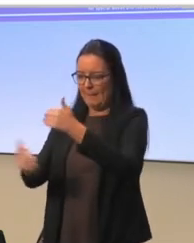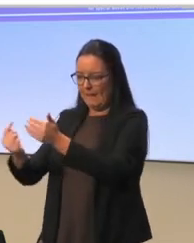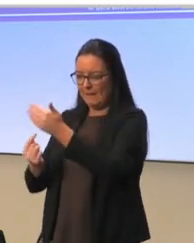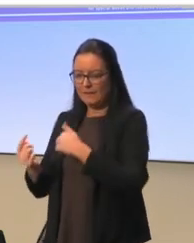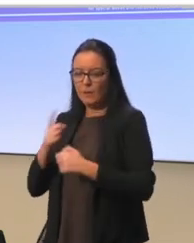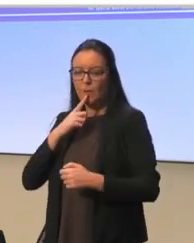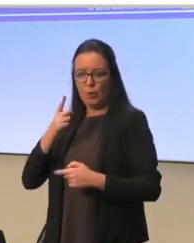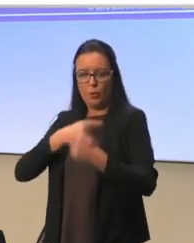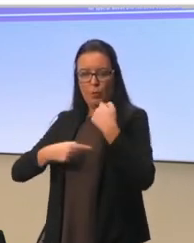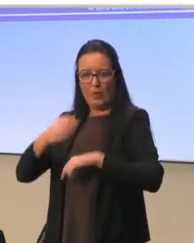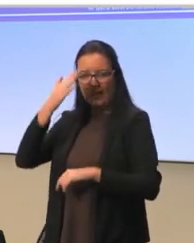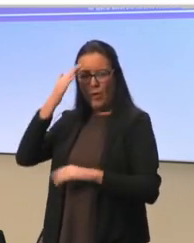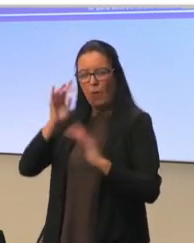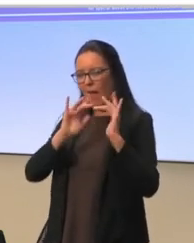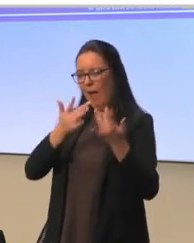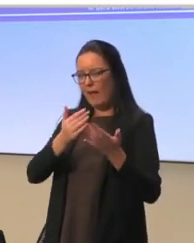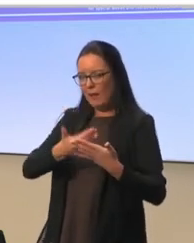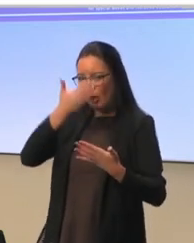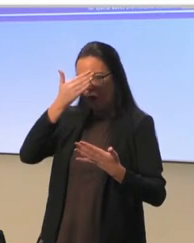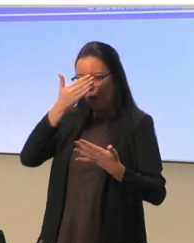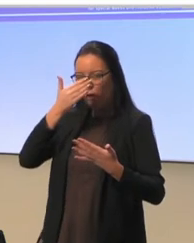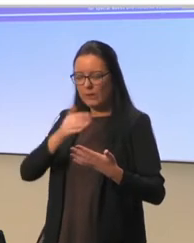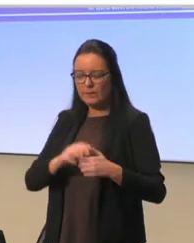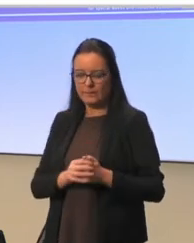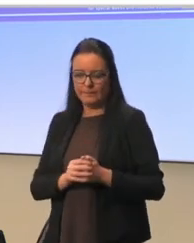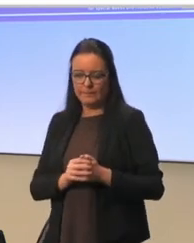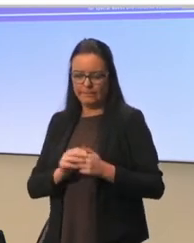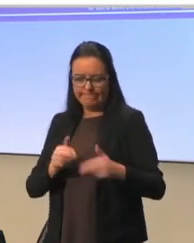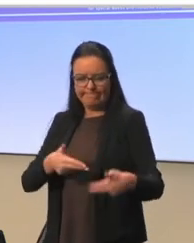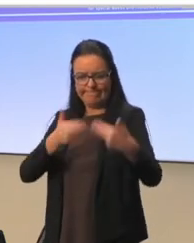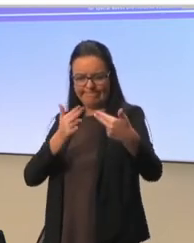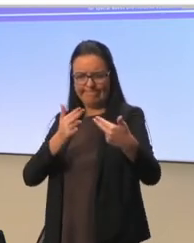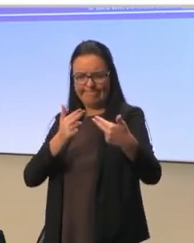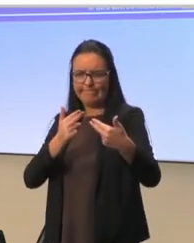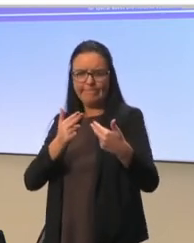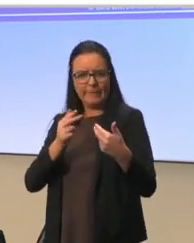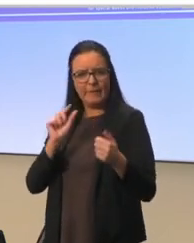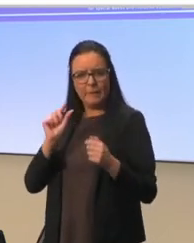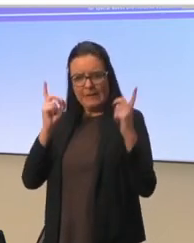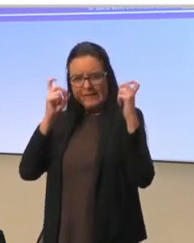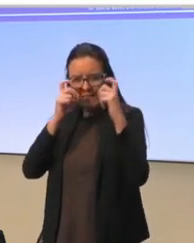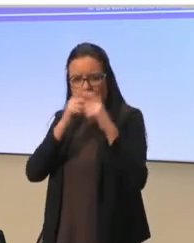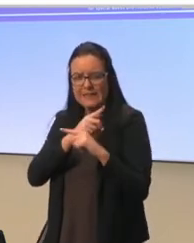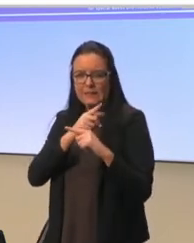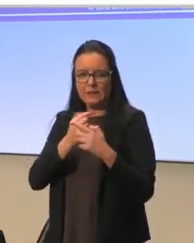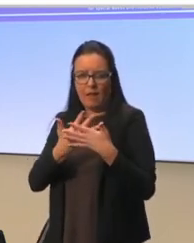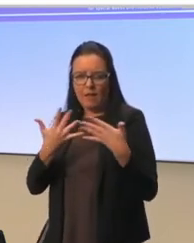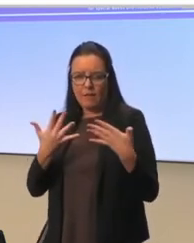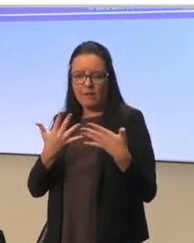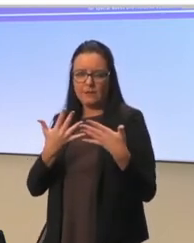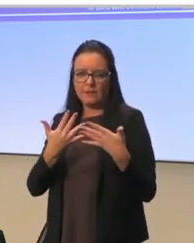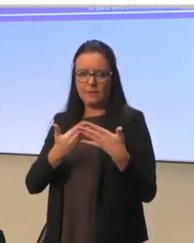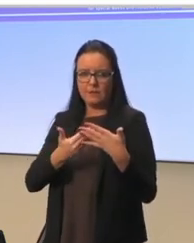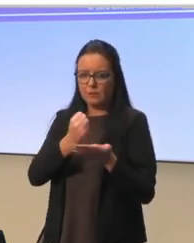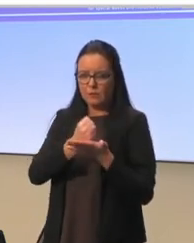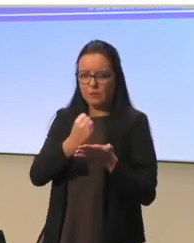provided was quite complicated for lots of learners. They did not, because very often they had to be